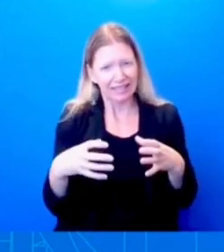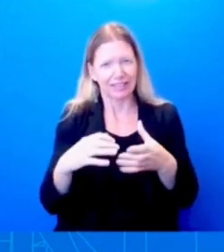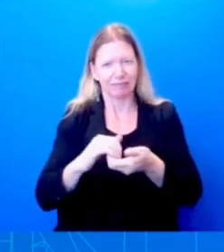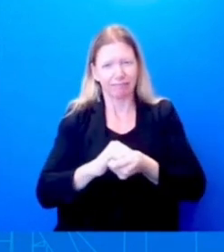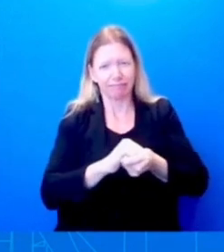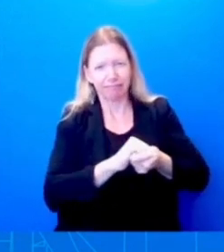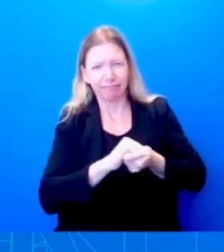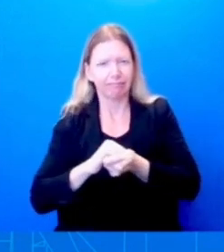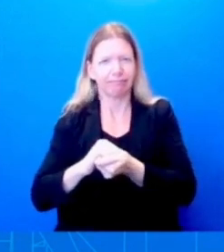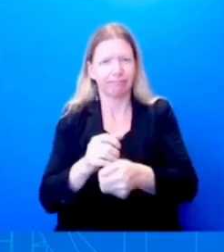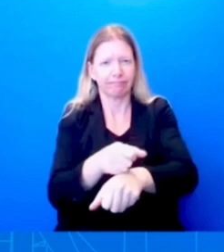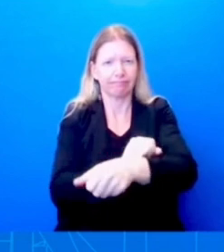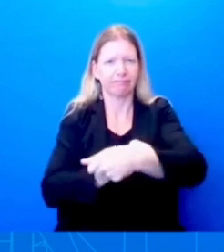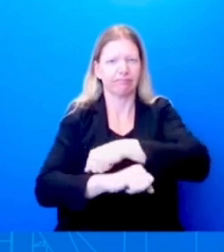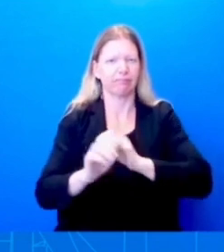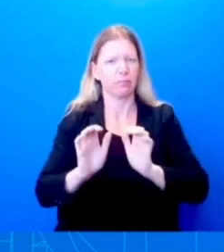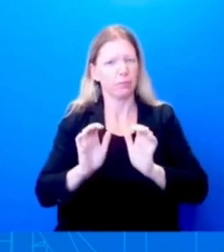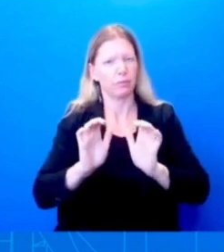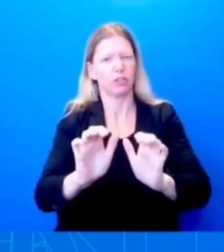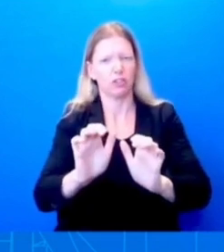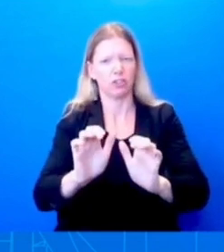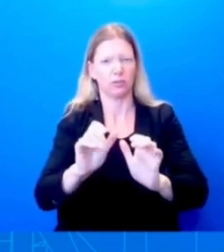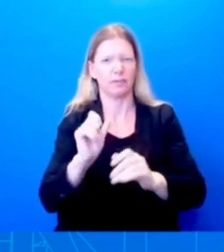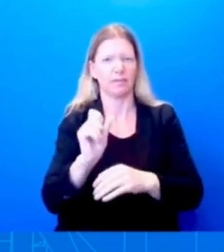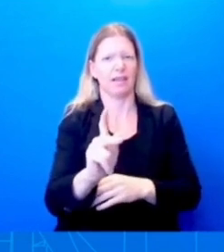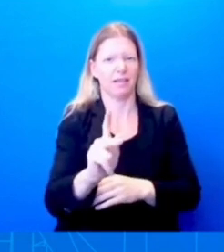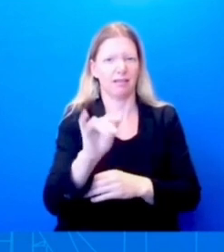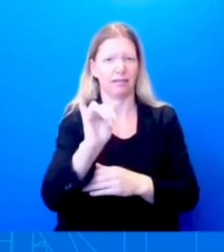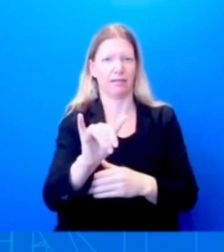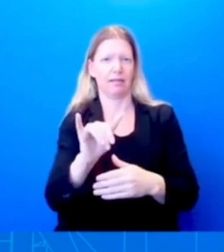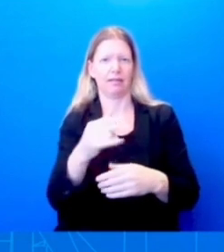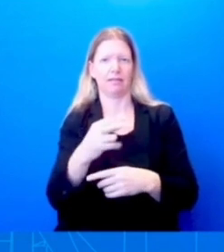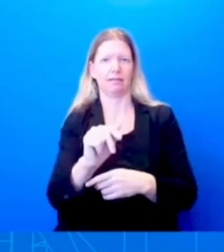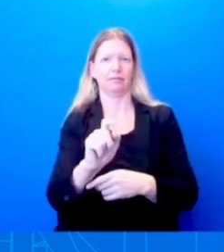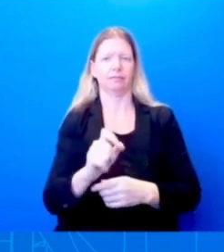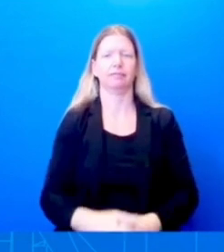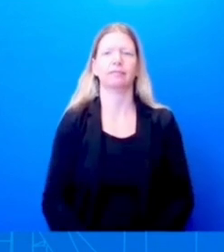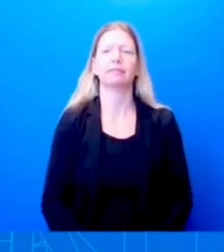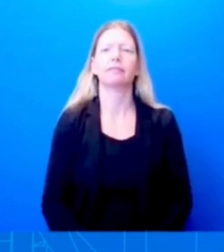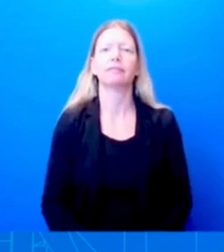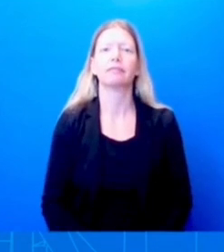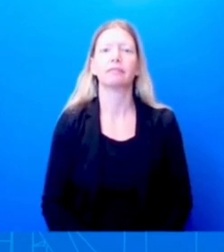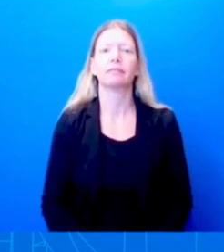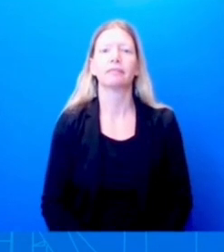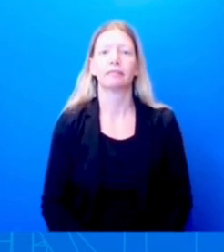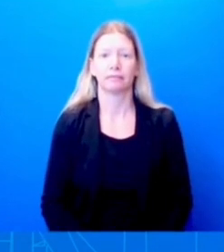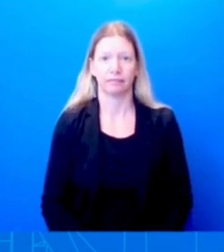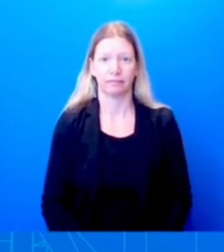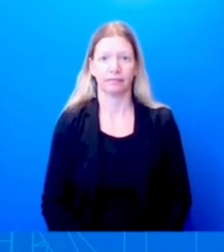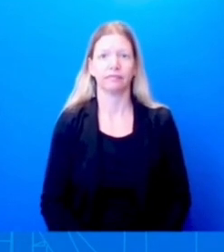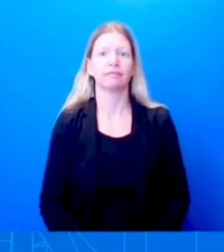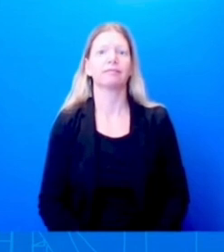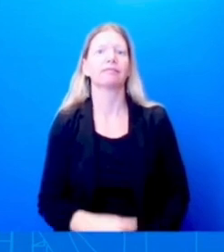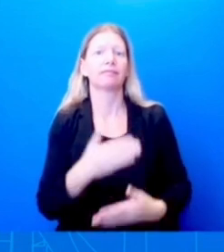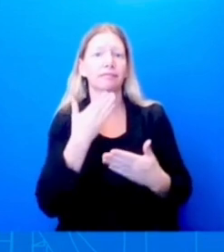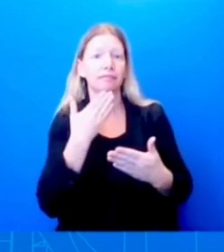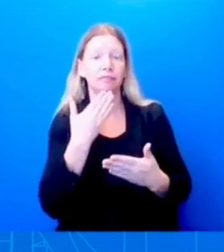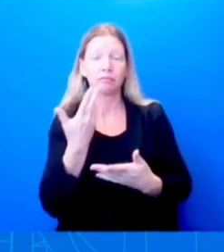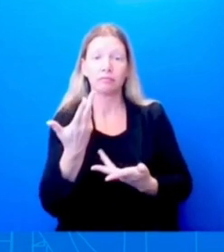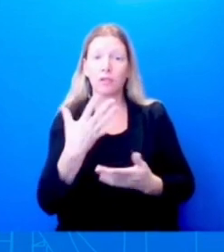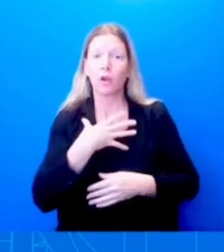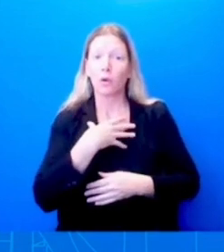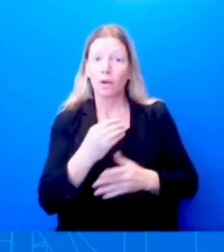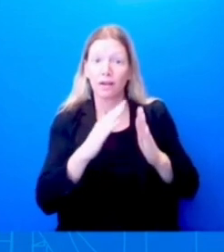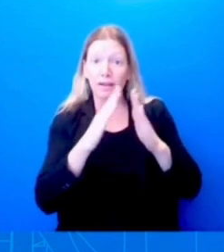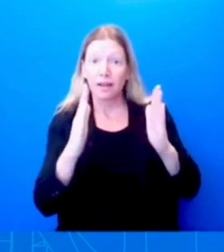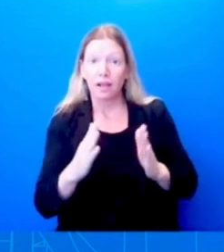Thank you. The Press- Thanks, Mayor. Does the White House see any connection with the changes that the